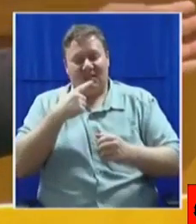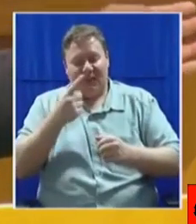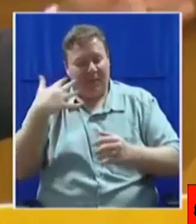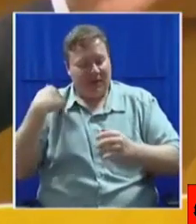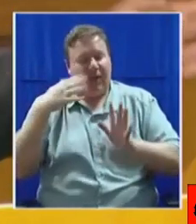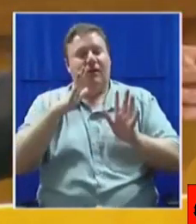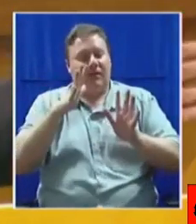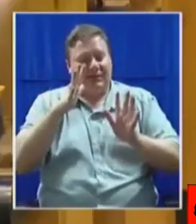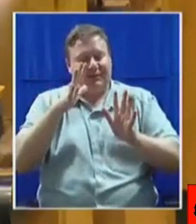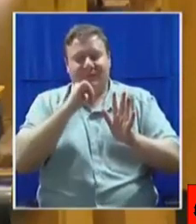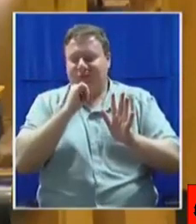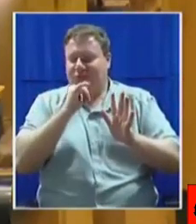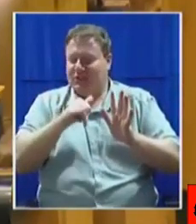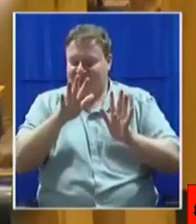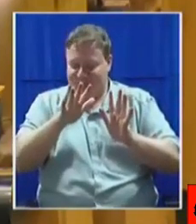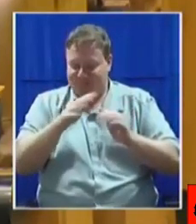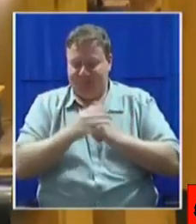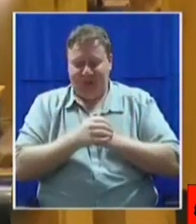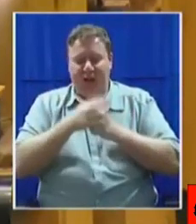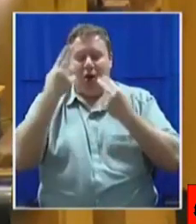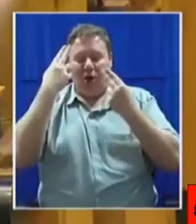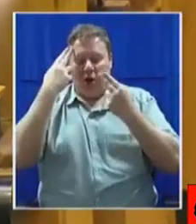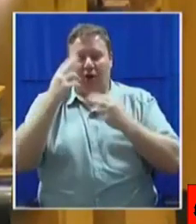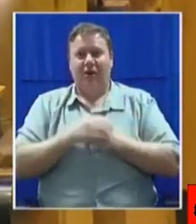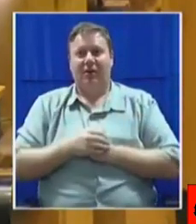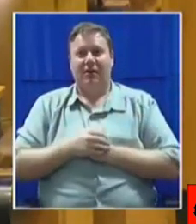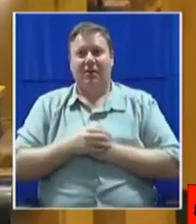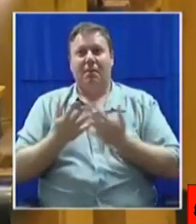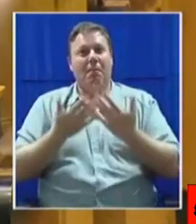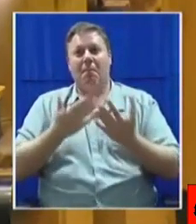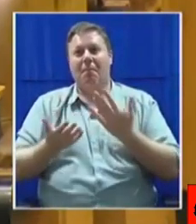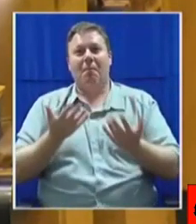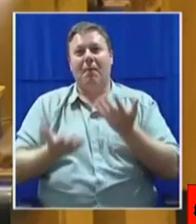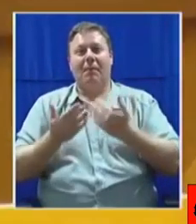Not yet. And maybe never to be.